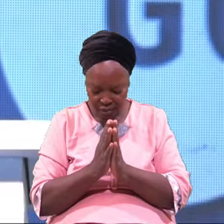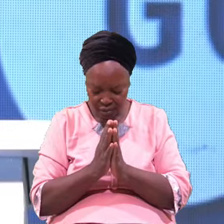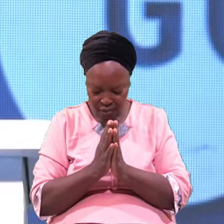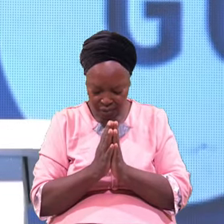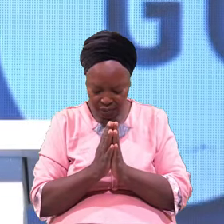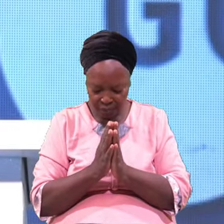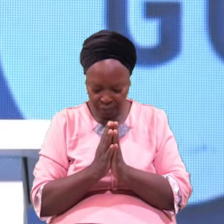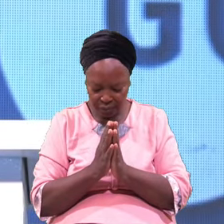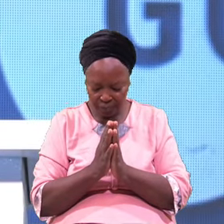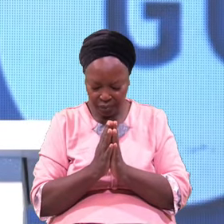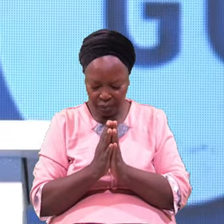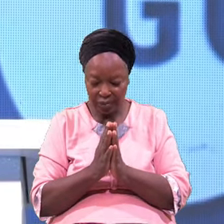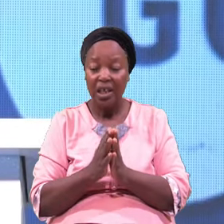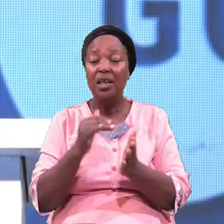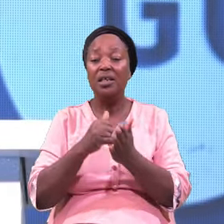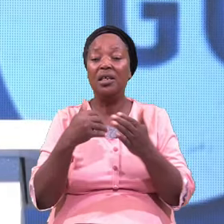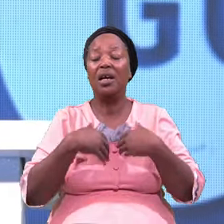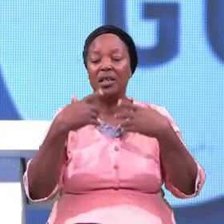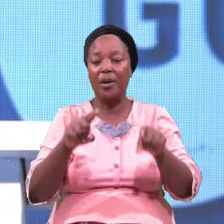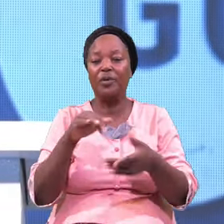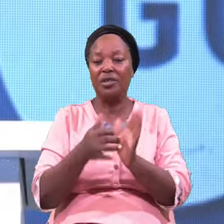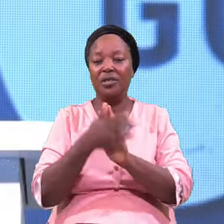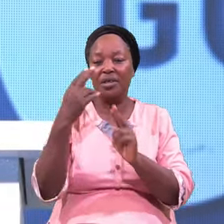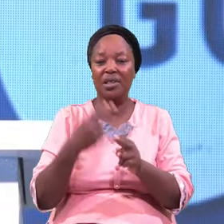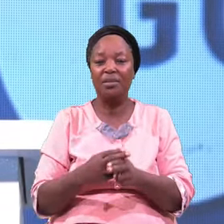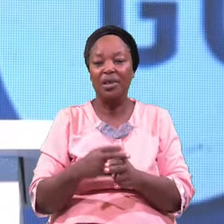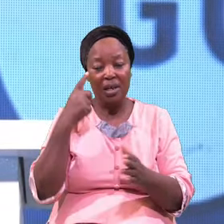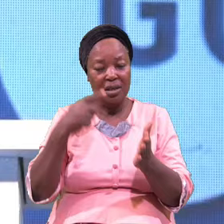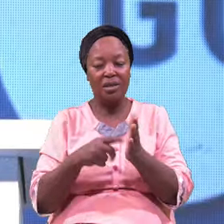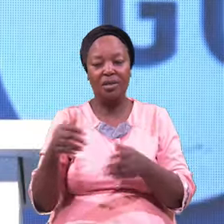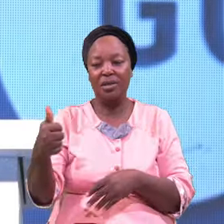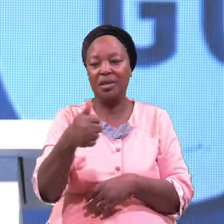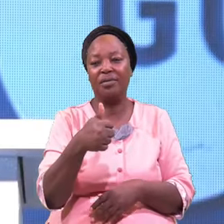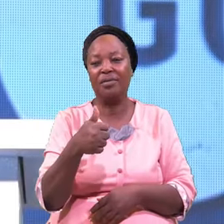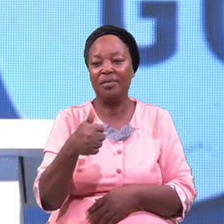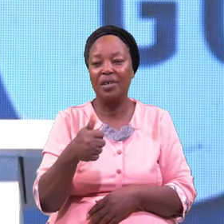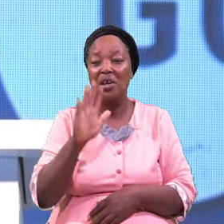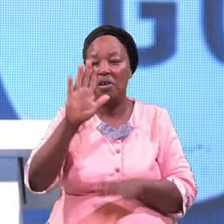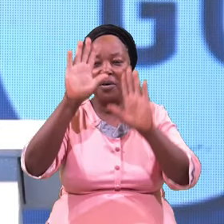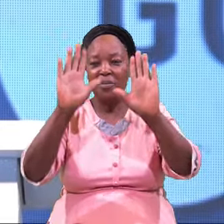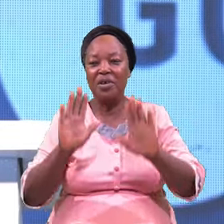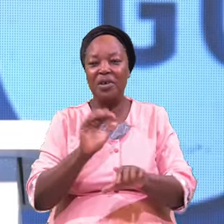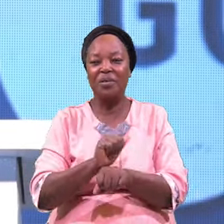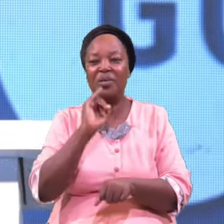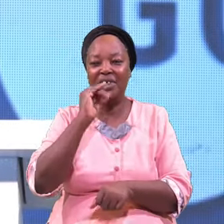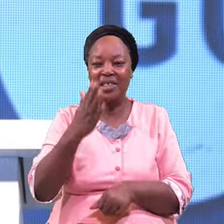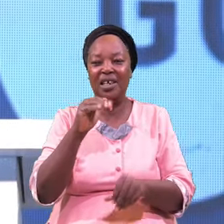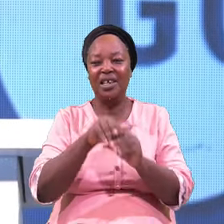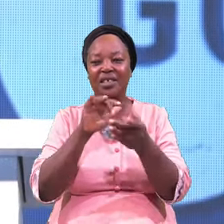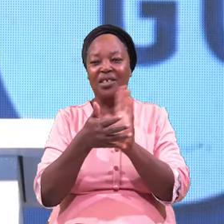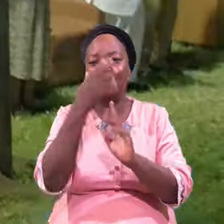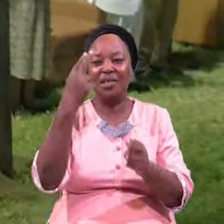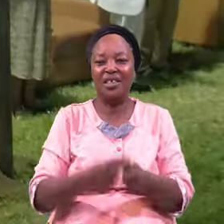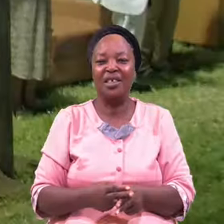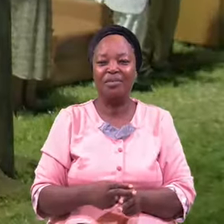It Is Done Check Up Yourself Your Miracle Is There To To To To To